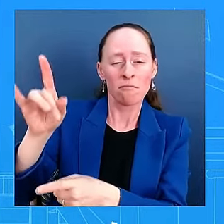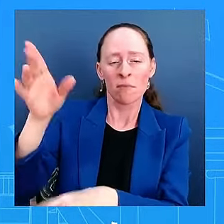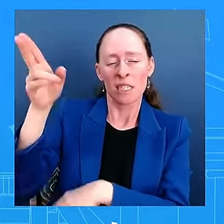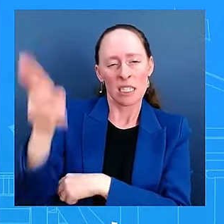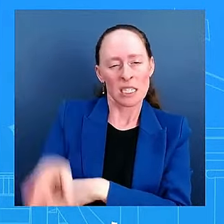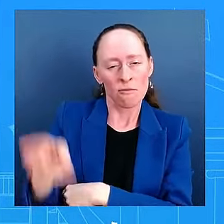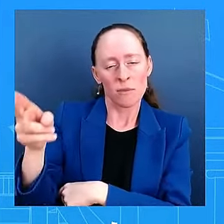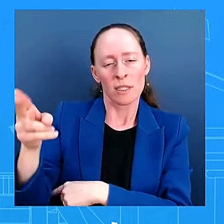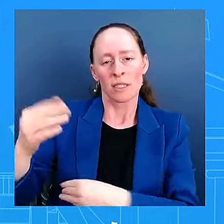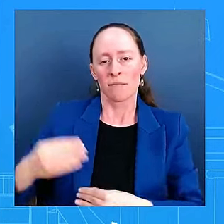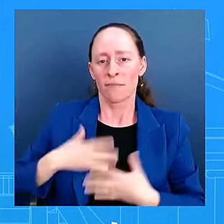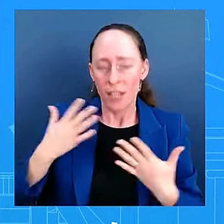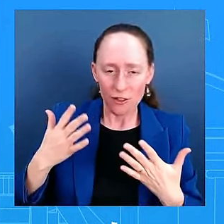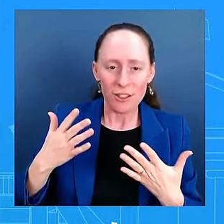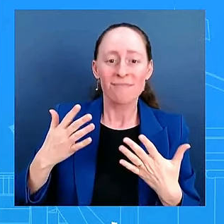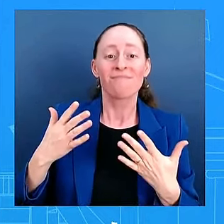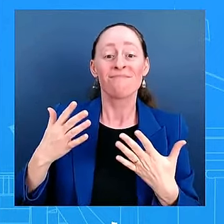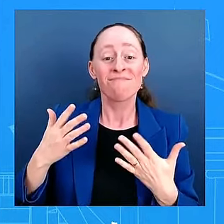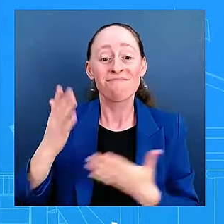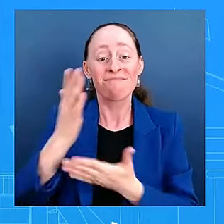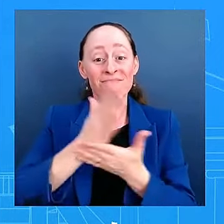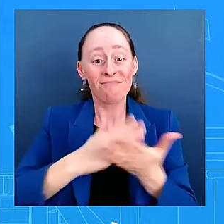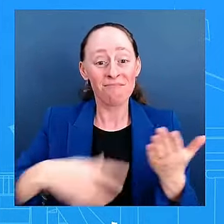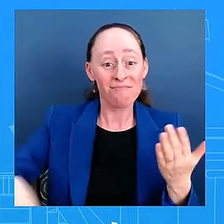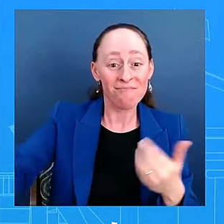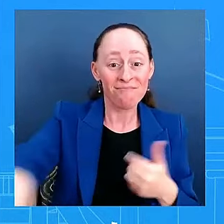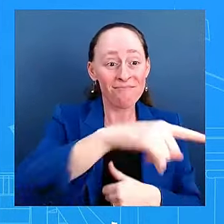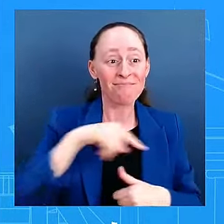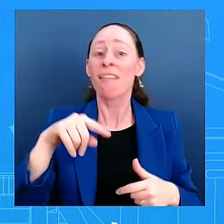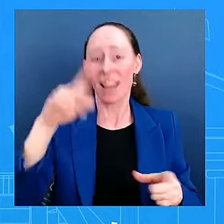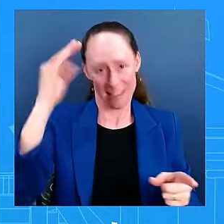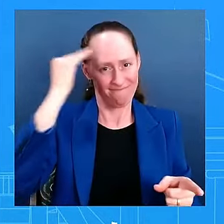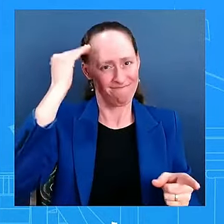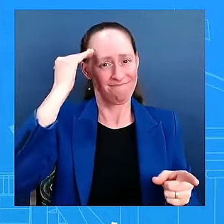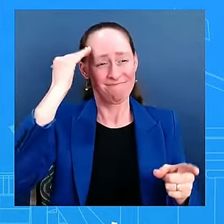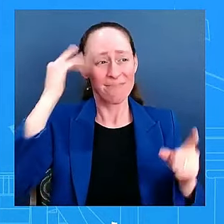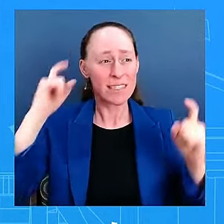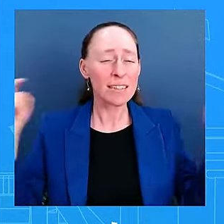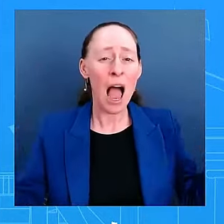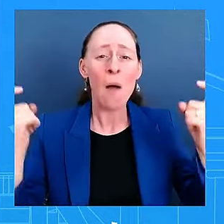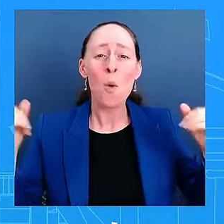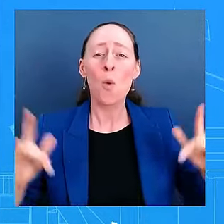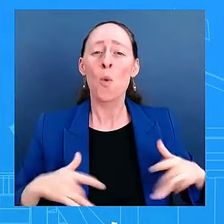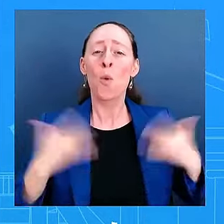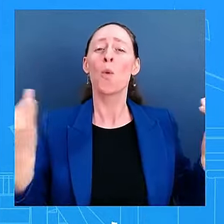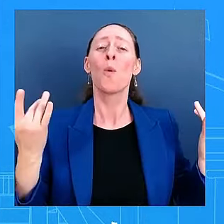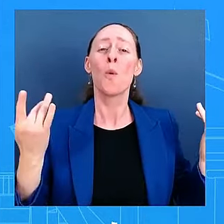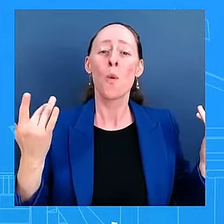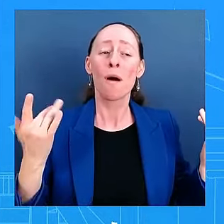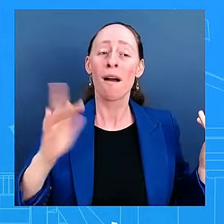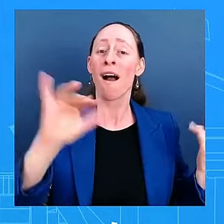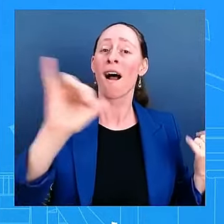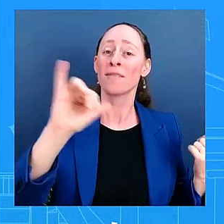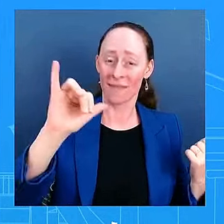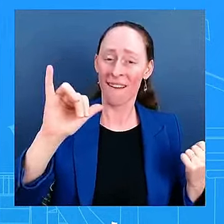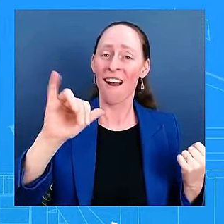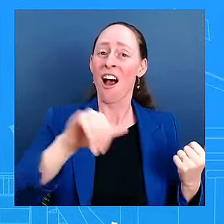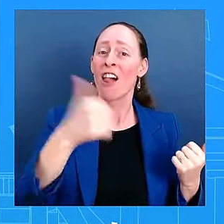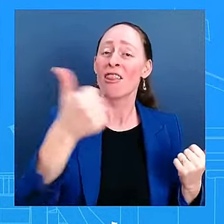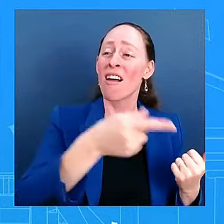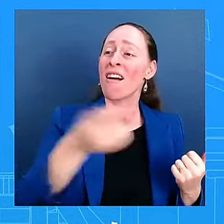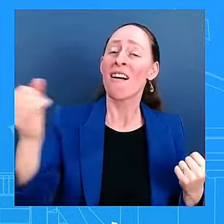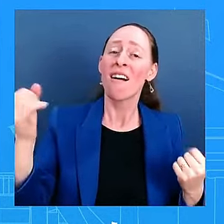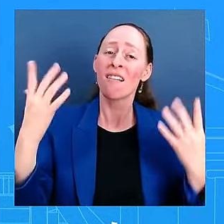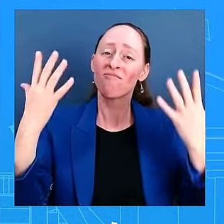and others, it's a time of loss. To state the obvious, Tuesday night's results were not our